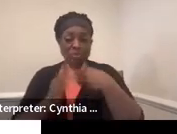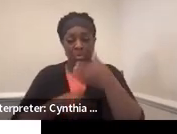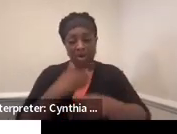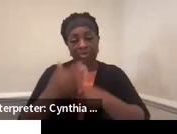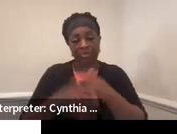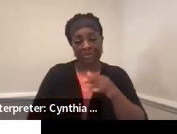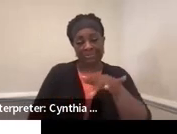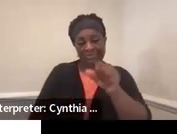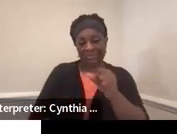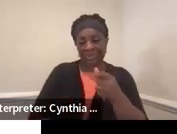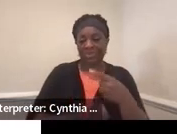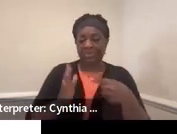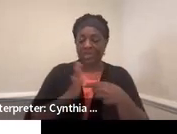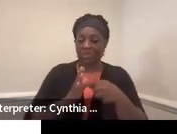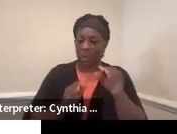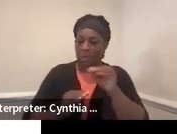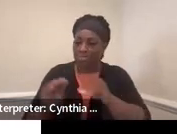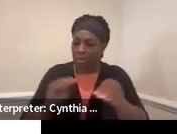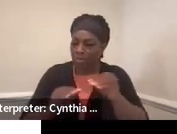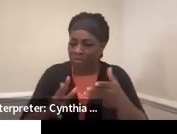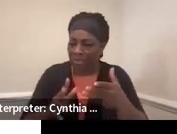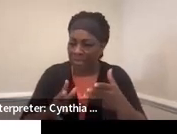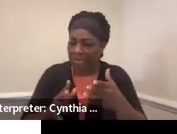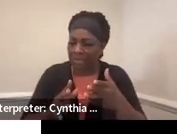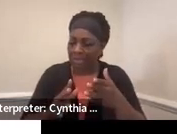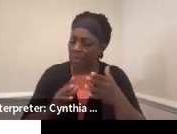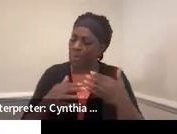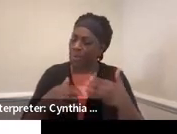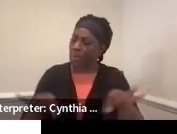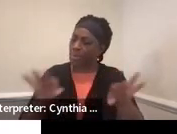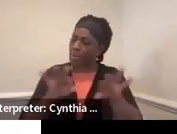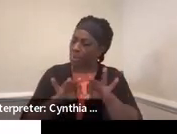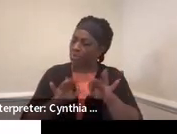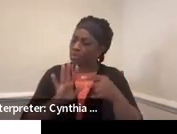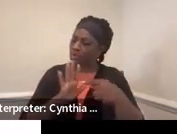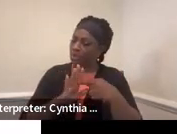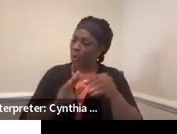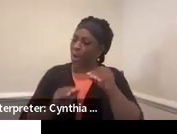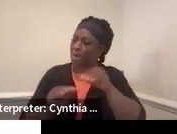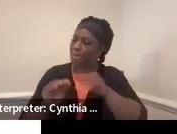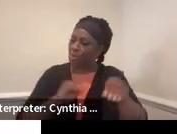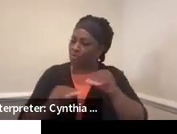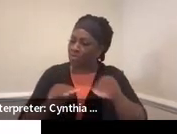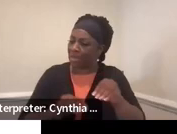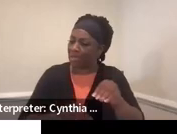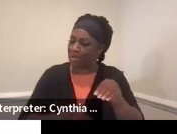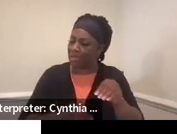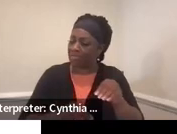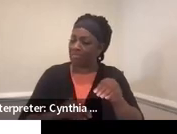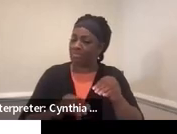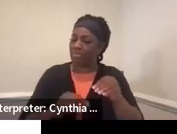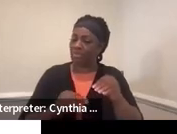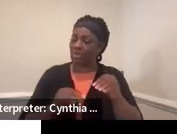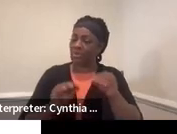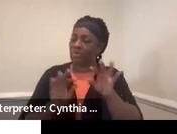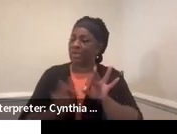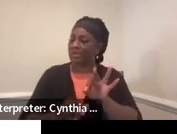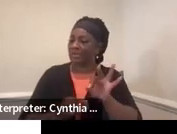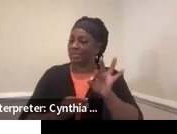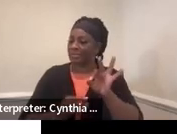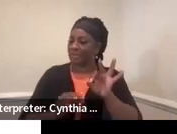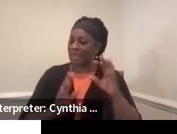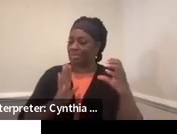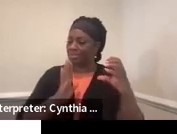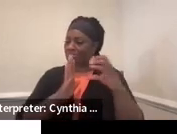show progress and they show movement. That's really the key there is showing movement. So just putting in a blurb in section